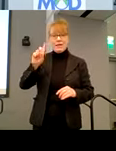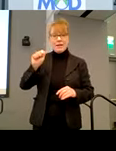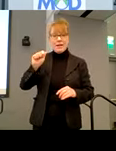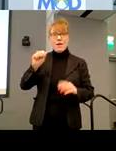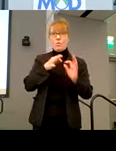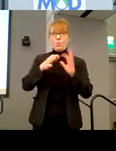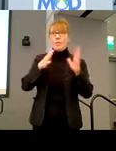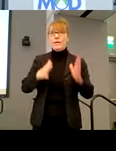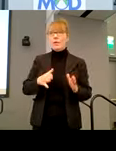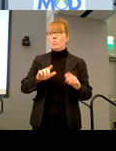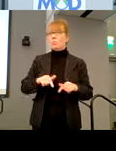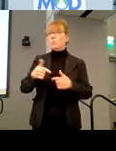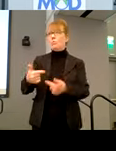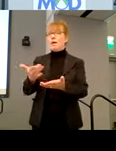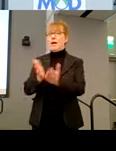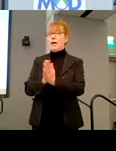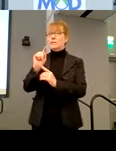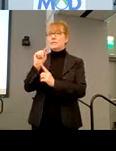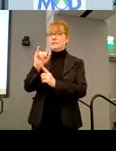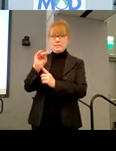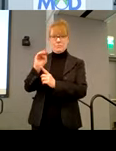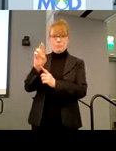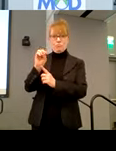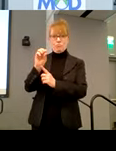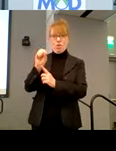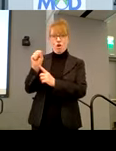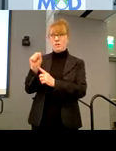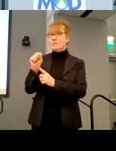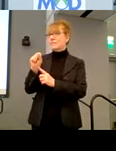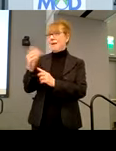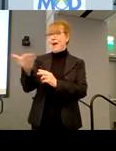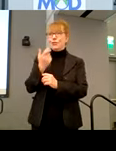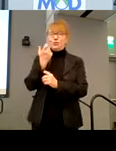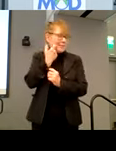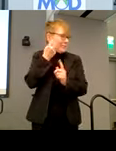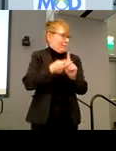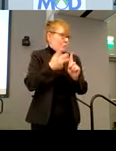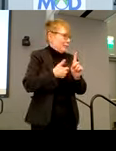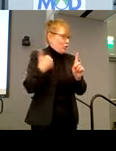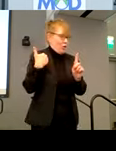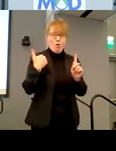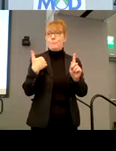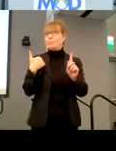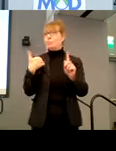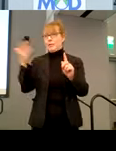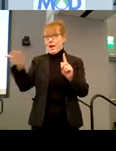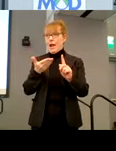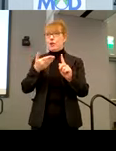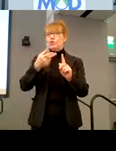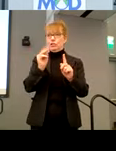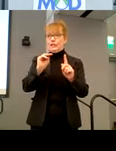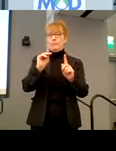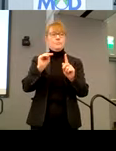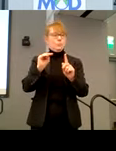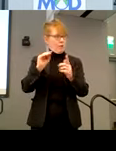Tim Ross, who is our new ADA coordinator, uh, hired just a couple of months ago to help us move along, uh,